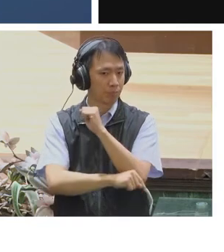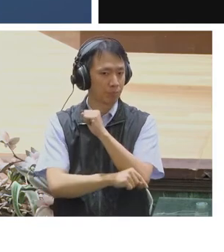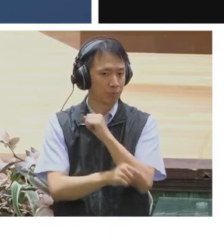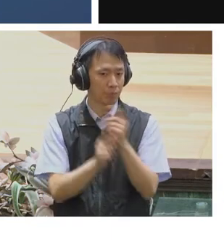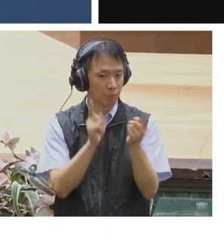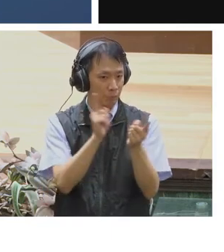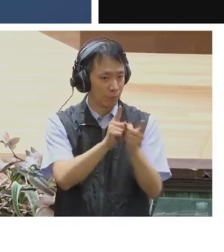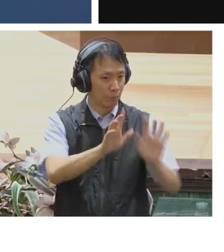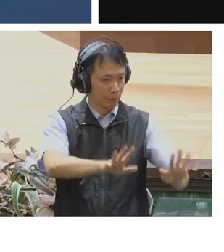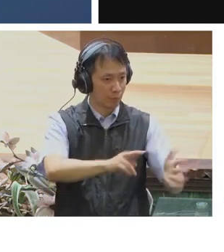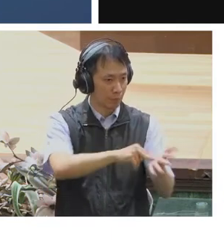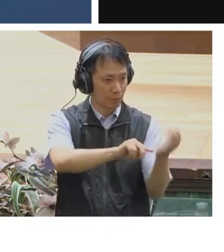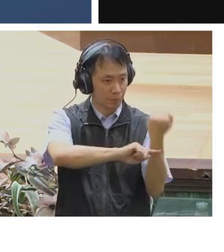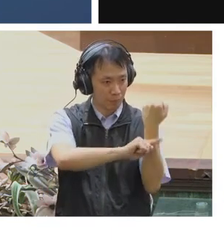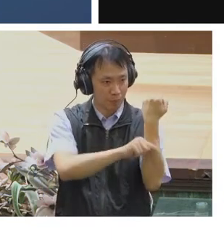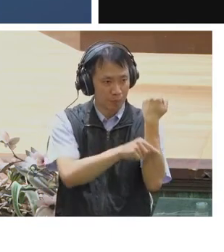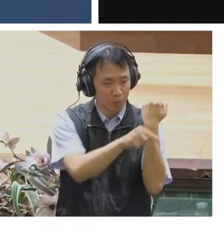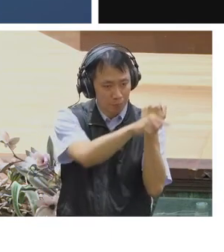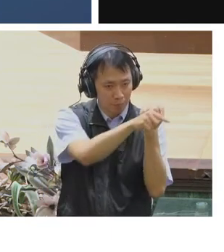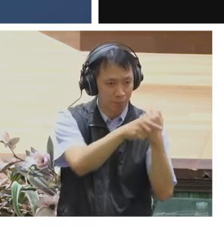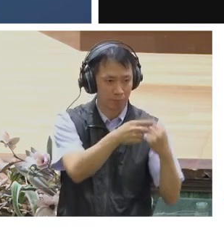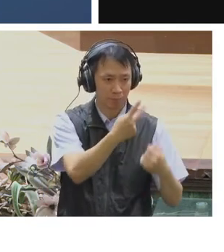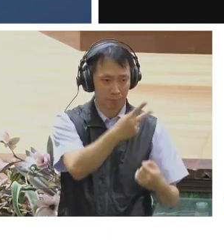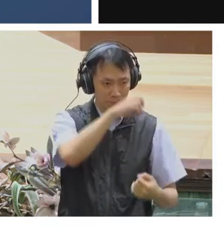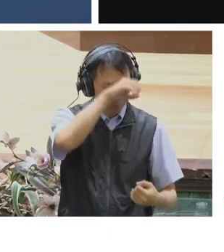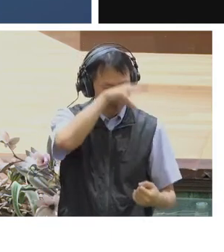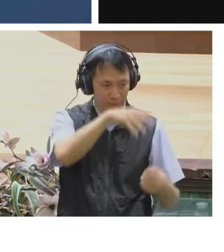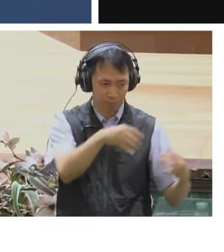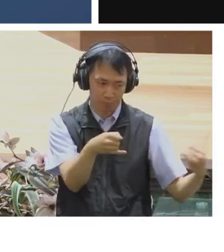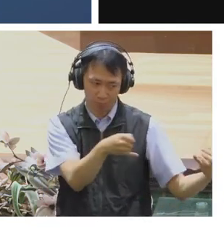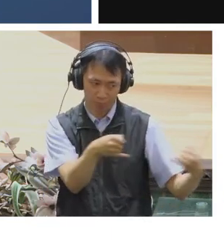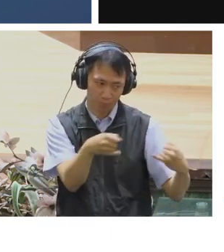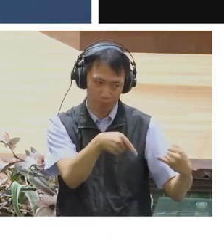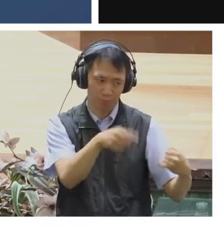as collective intelligences in democratic systems.